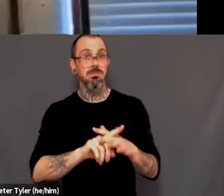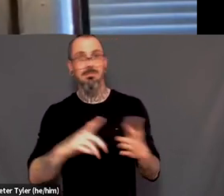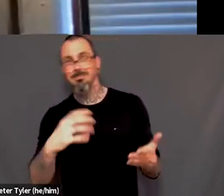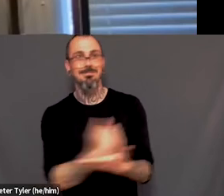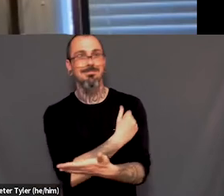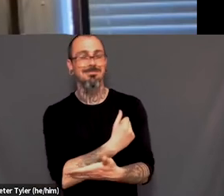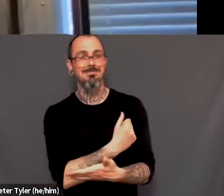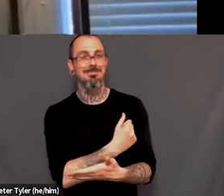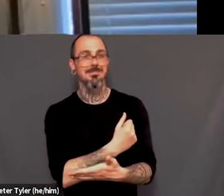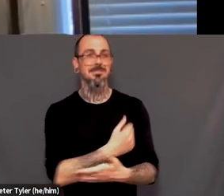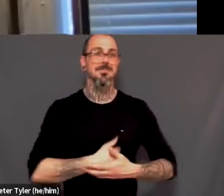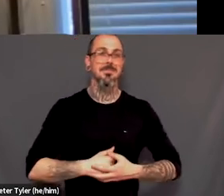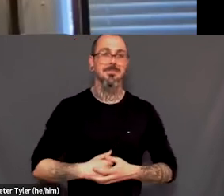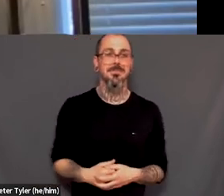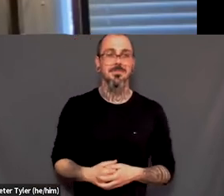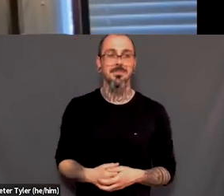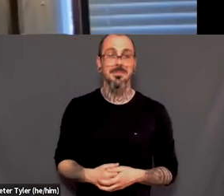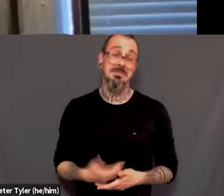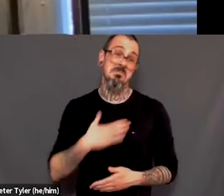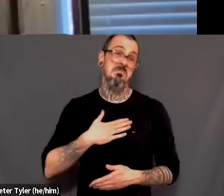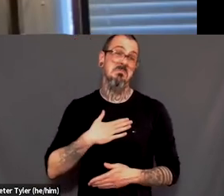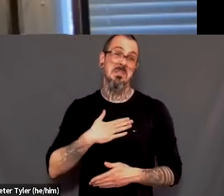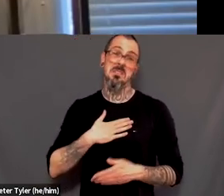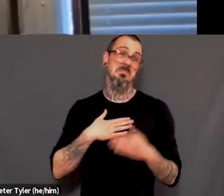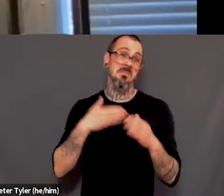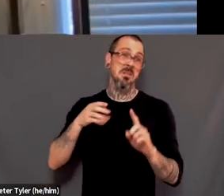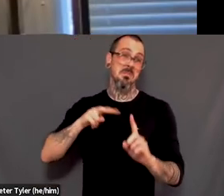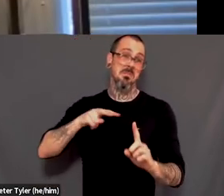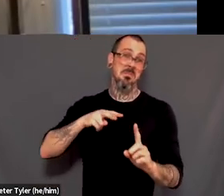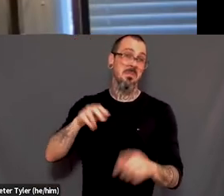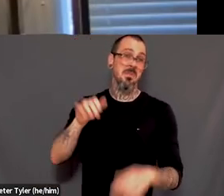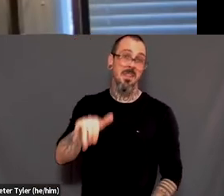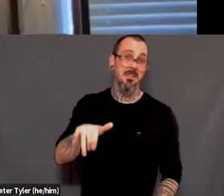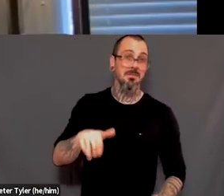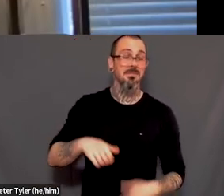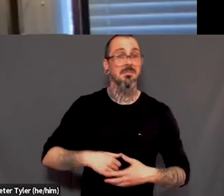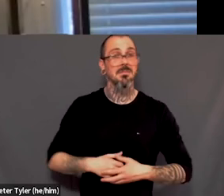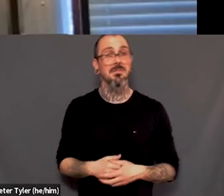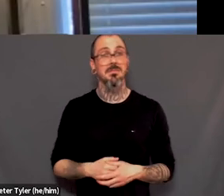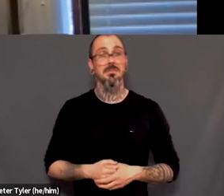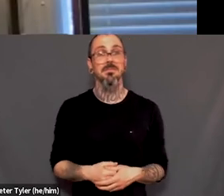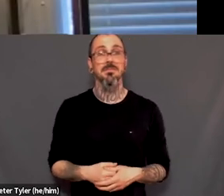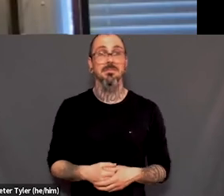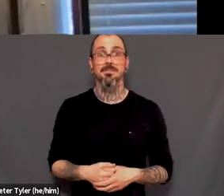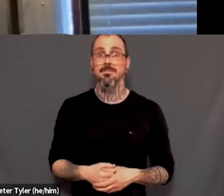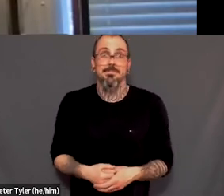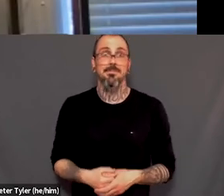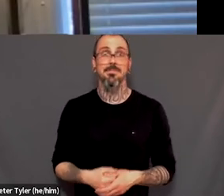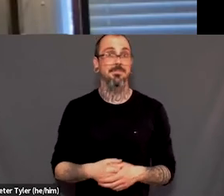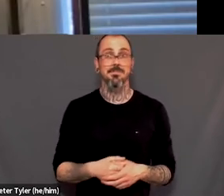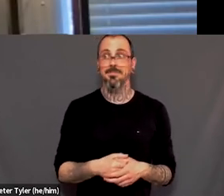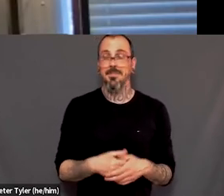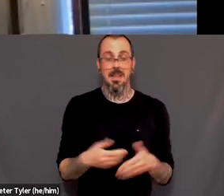is to go out and make the most of what you can